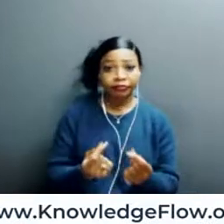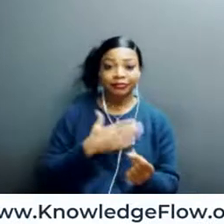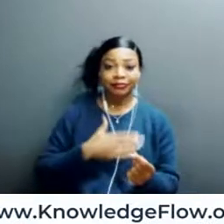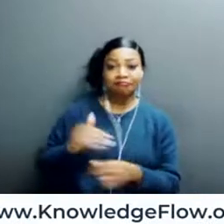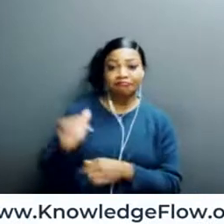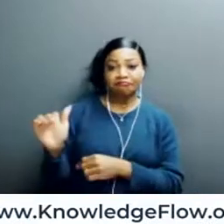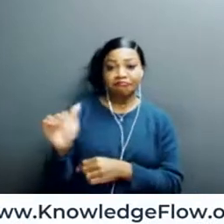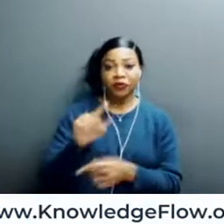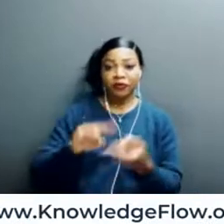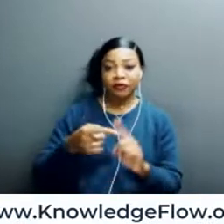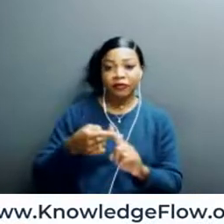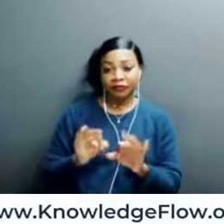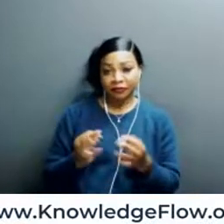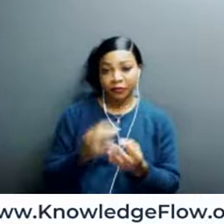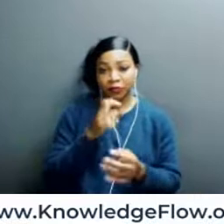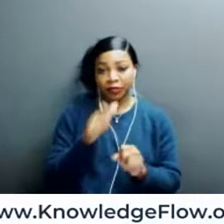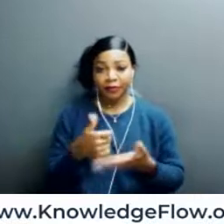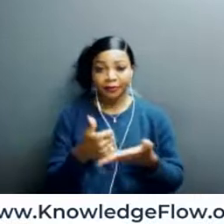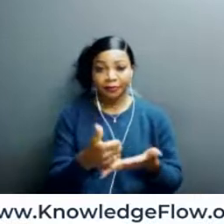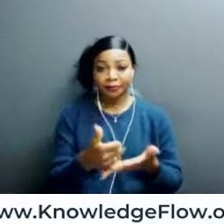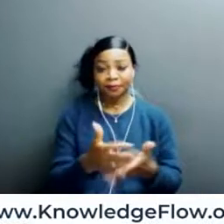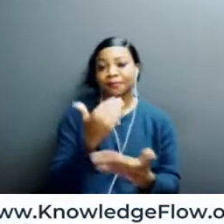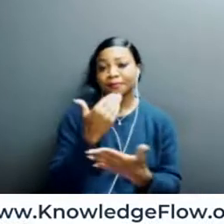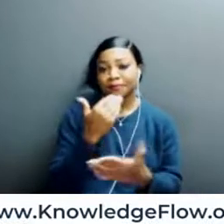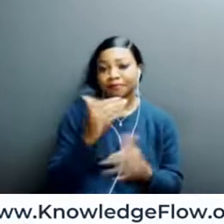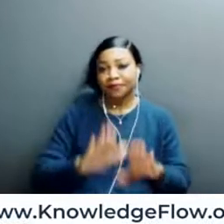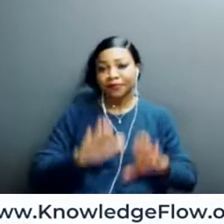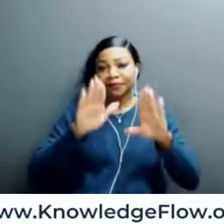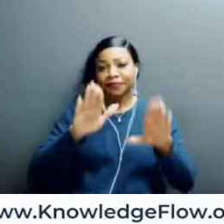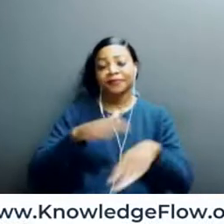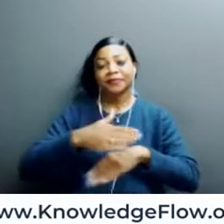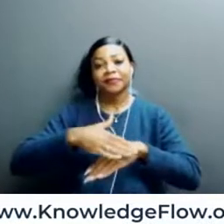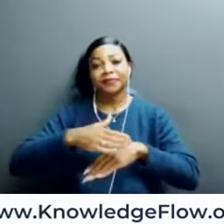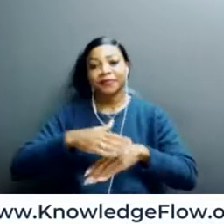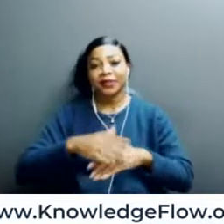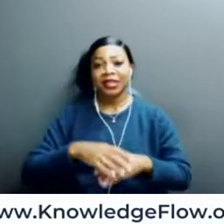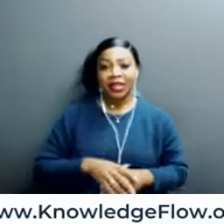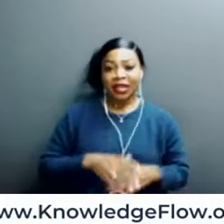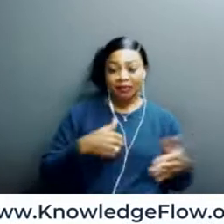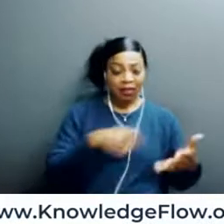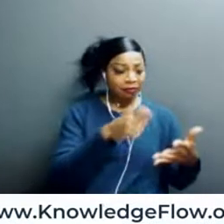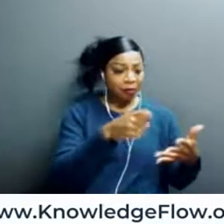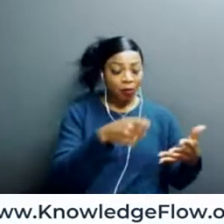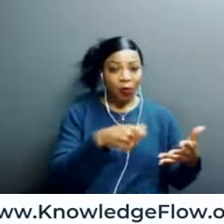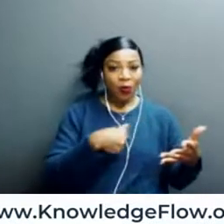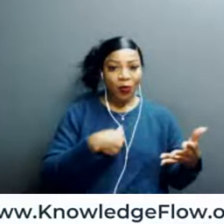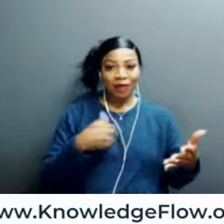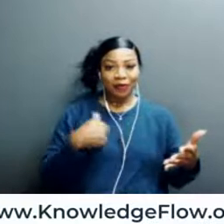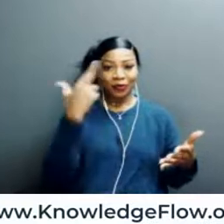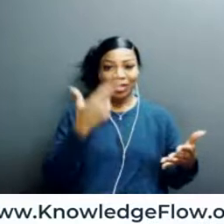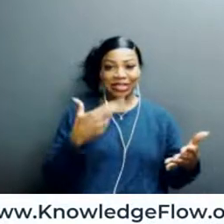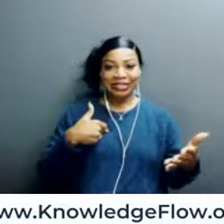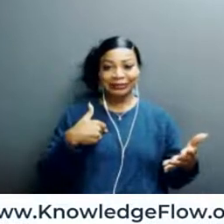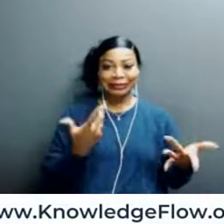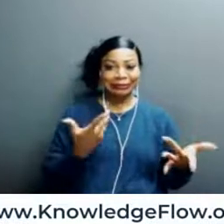Thank you. Those are all excellent advice. And as you're speaking, I'm making check marks. I'm like, well, didn't do that. So,